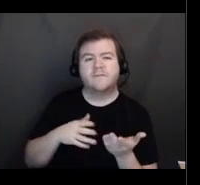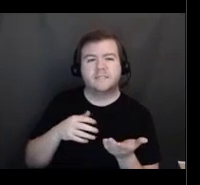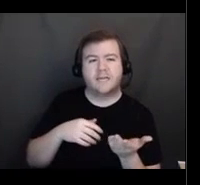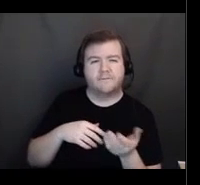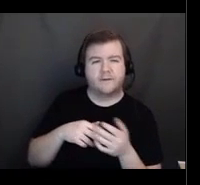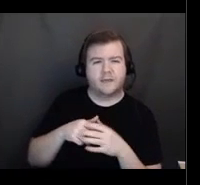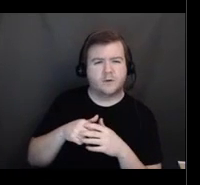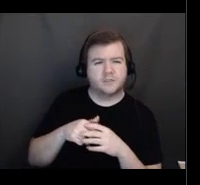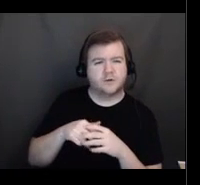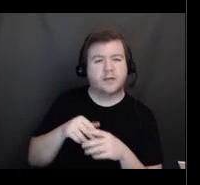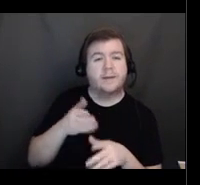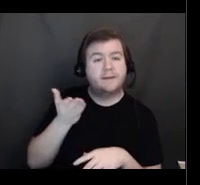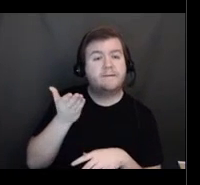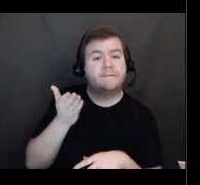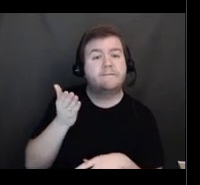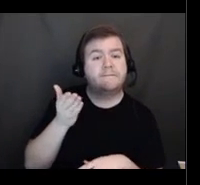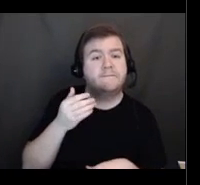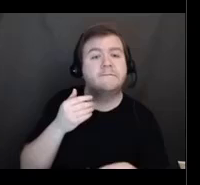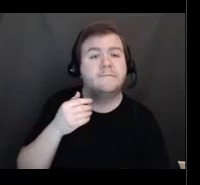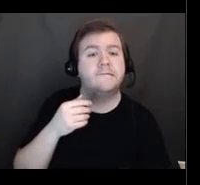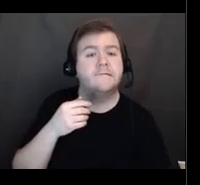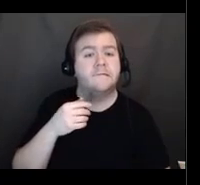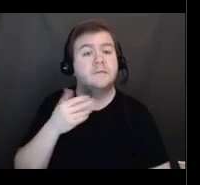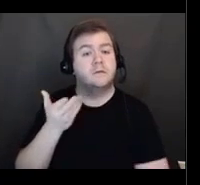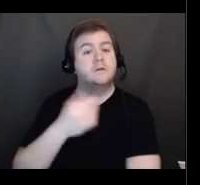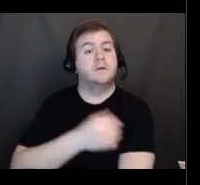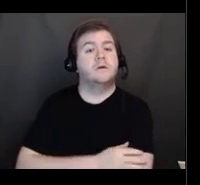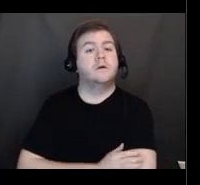Alvin did have a question or a comment. Okay.